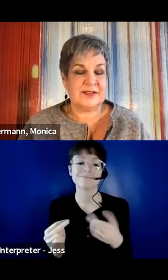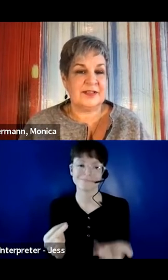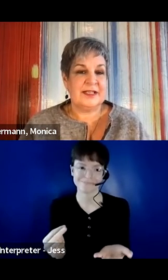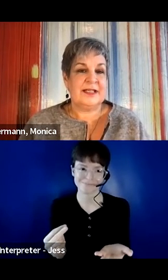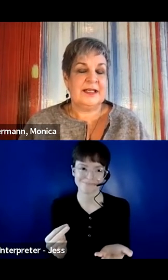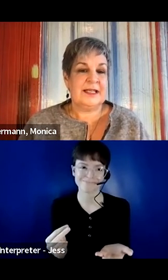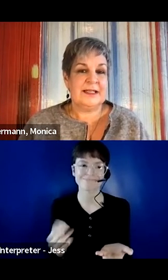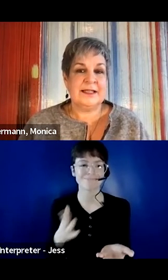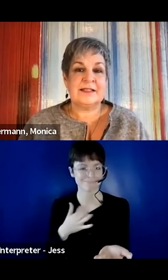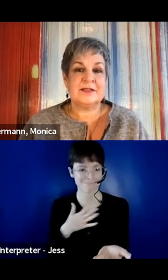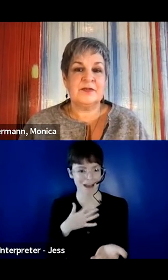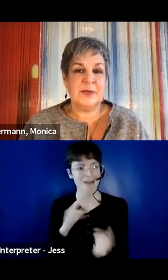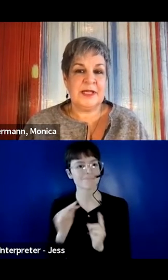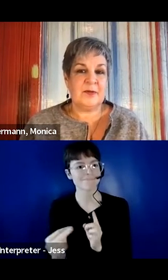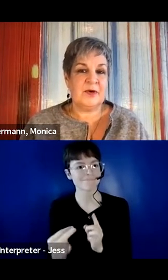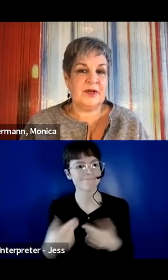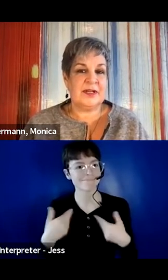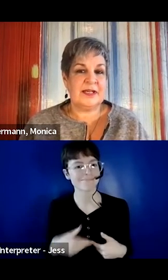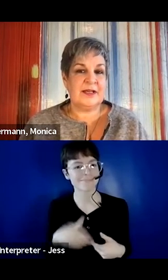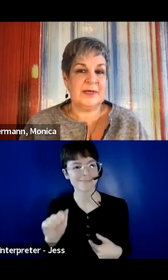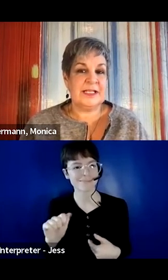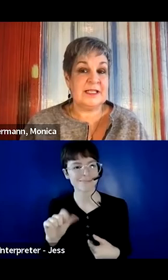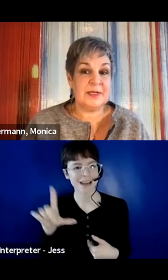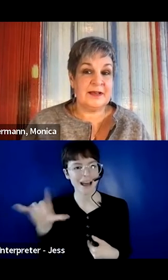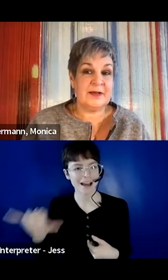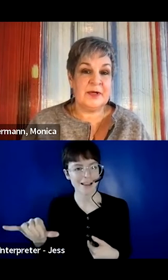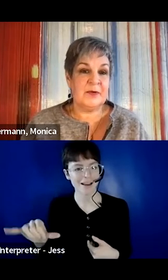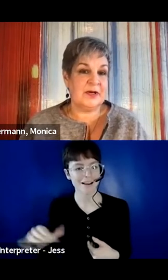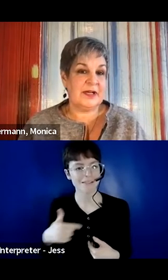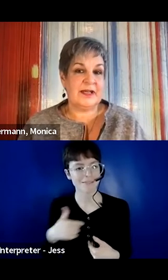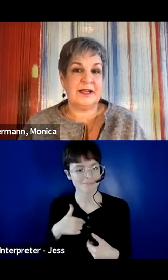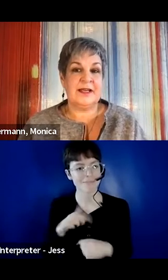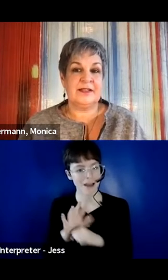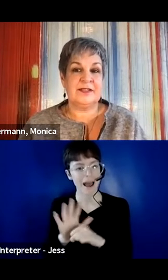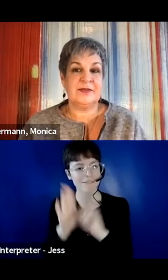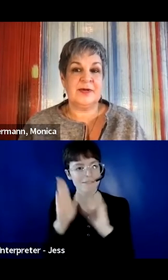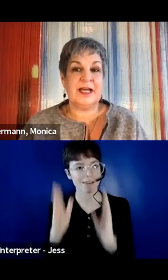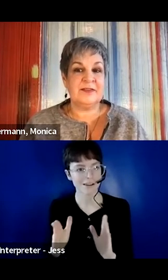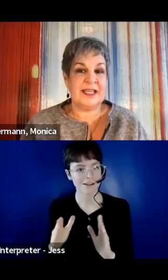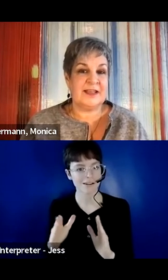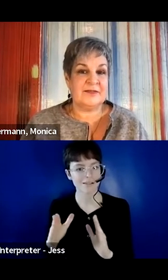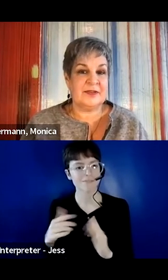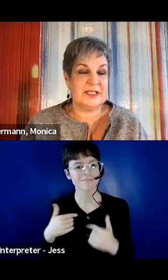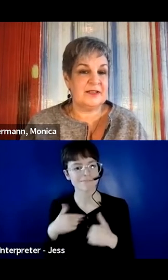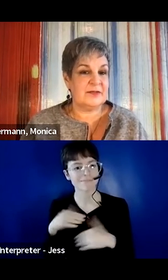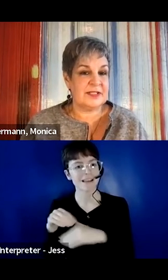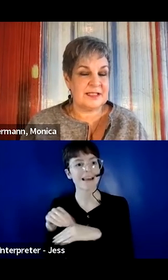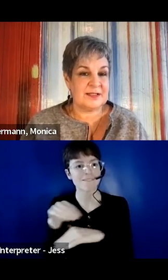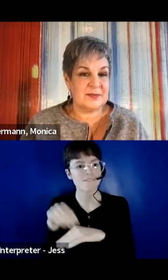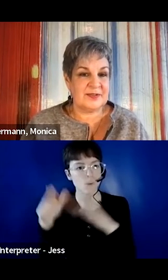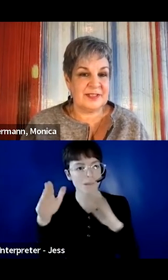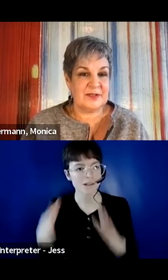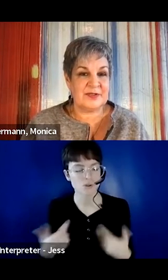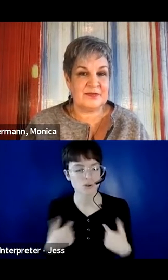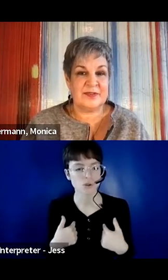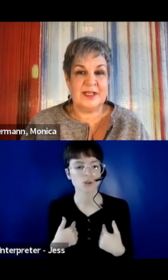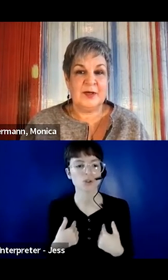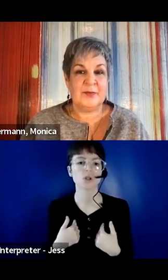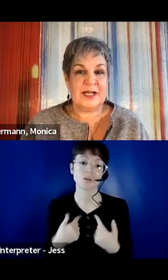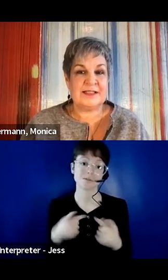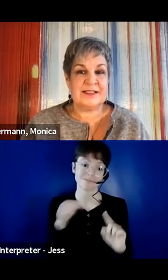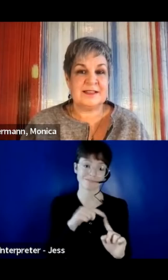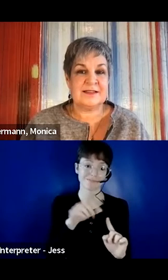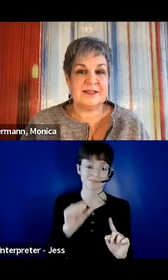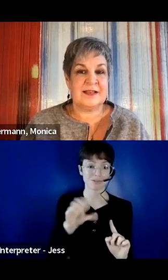influencer. And at Scotiabank, I work, my team and I, we work to advocate for the need for accessible and inclusive